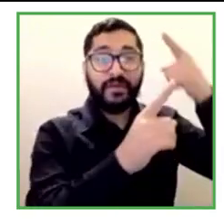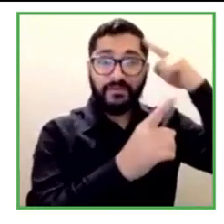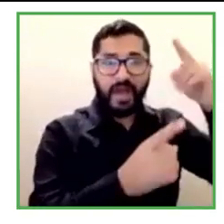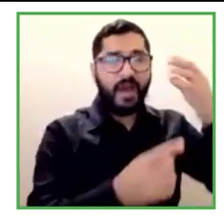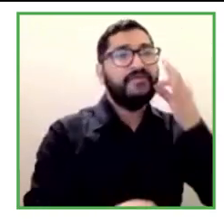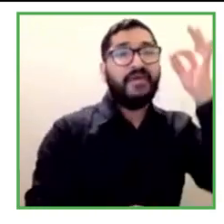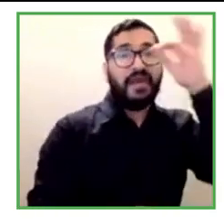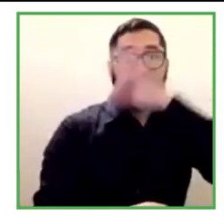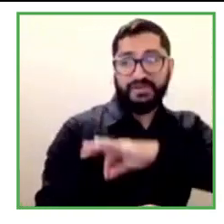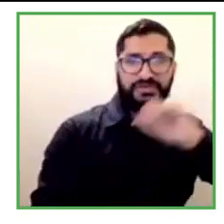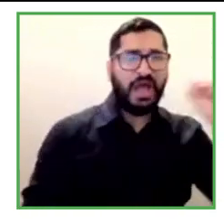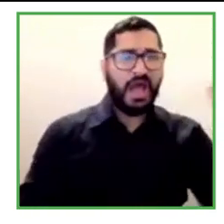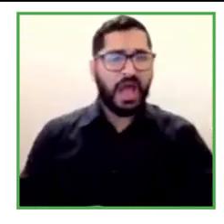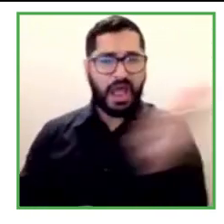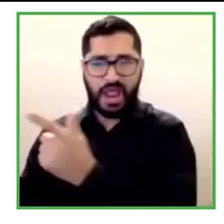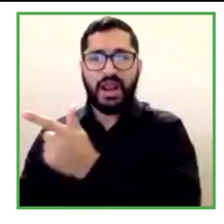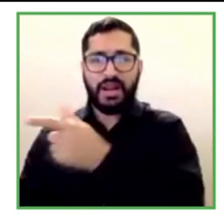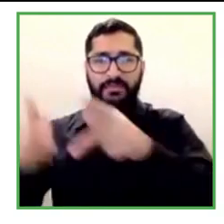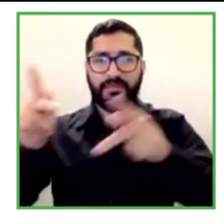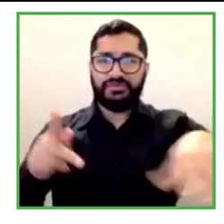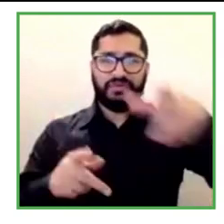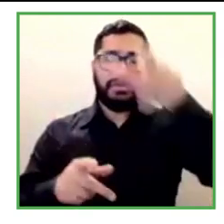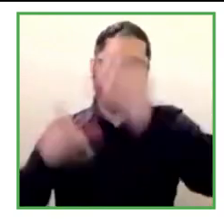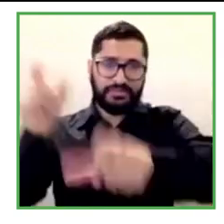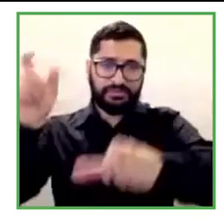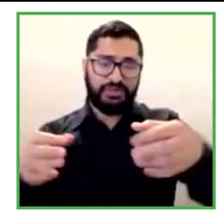of our collaborators and customers.